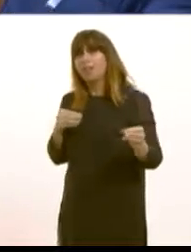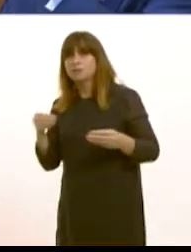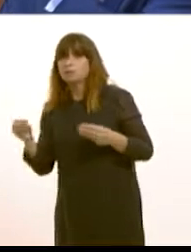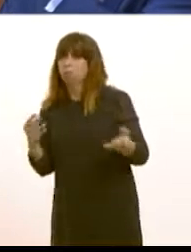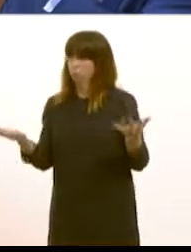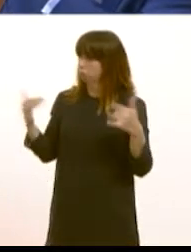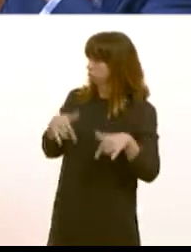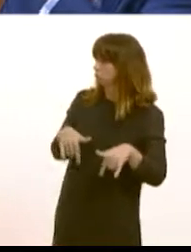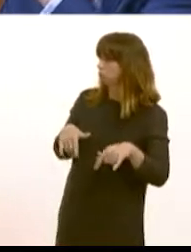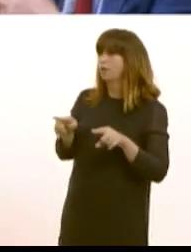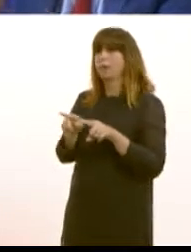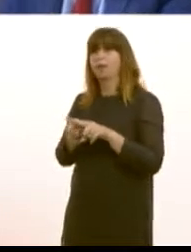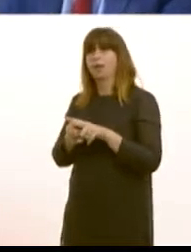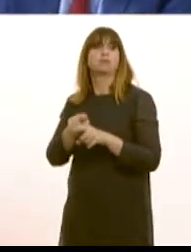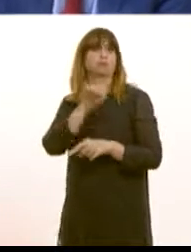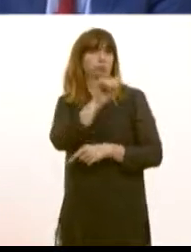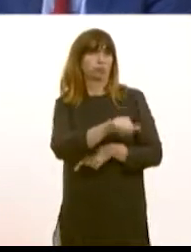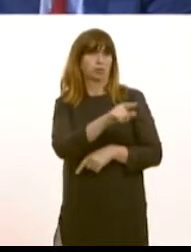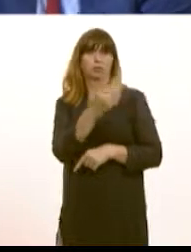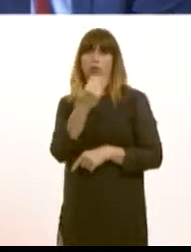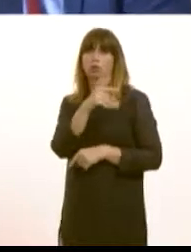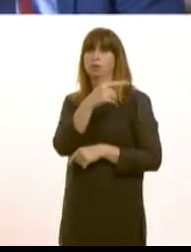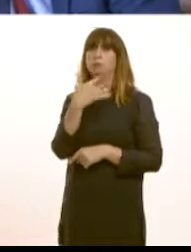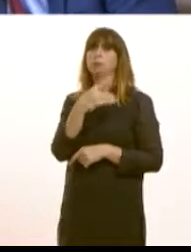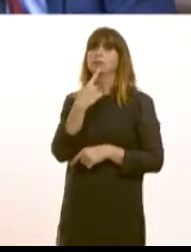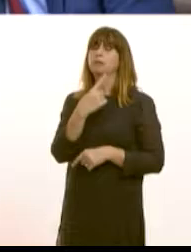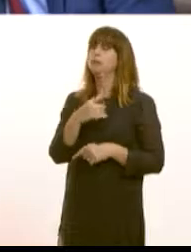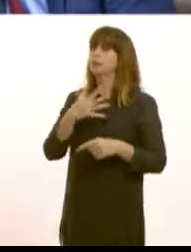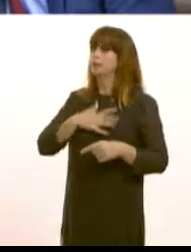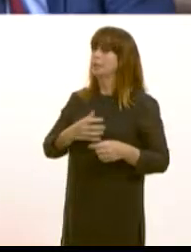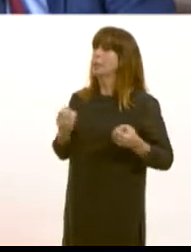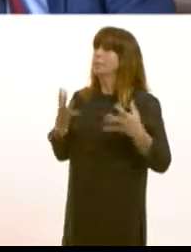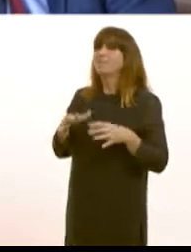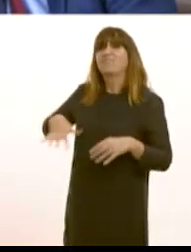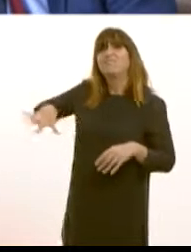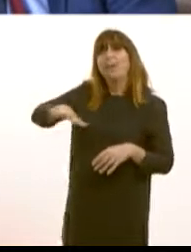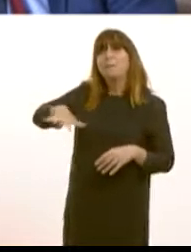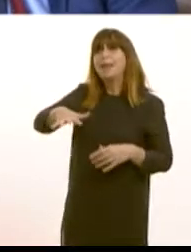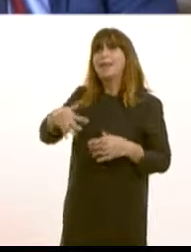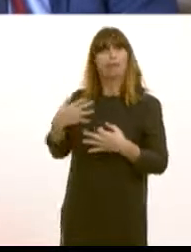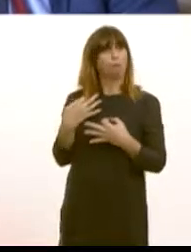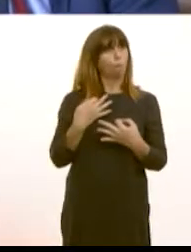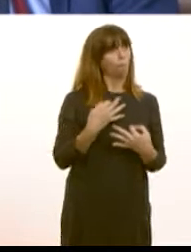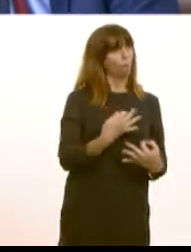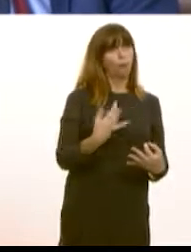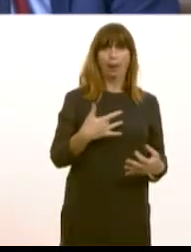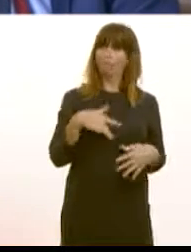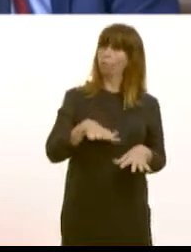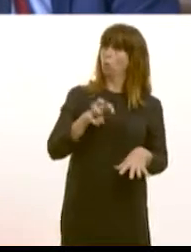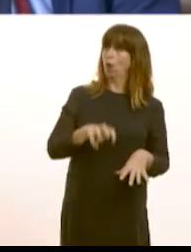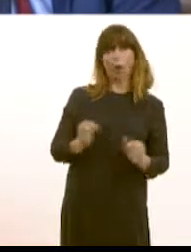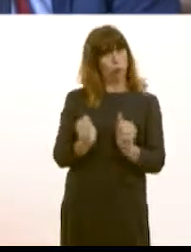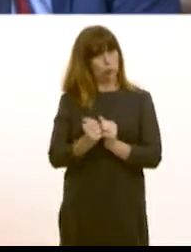the member for Carmarthen West and South Pembershire has said providing the right environment for their wider family as well and the statement that the